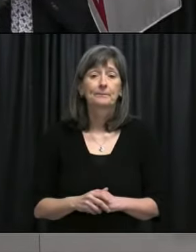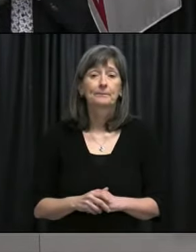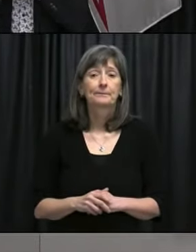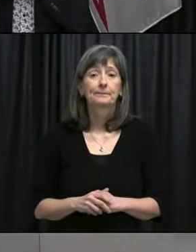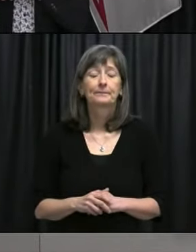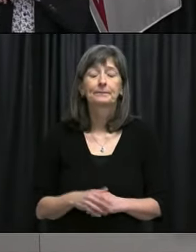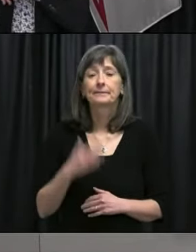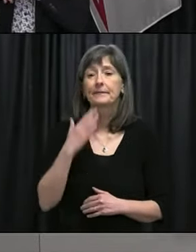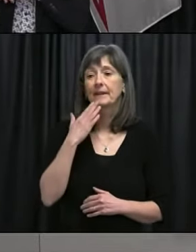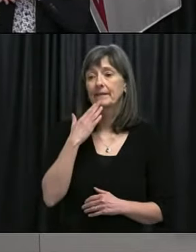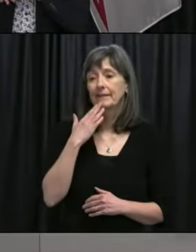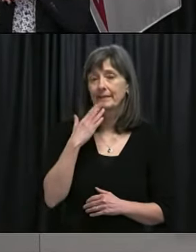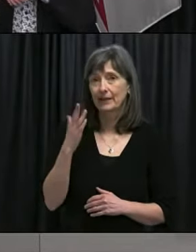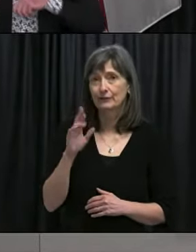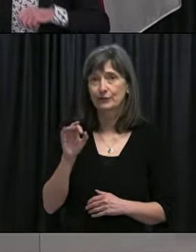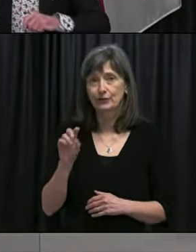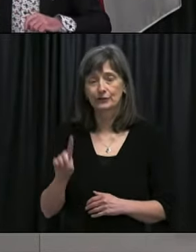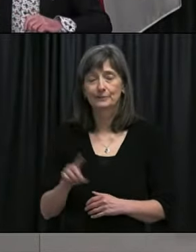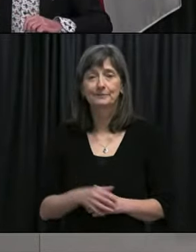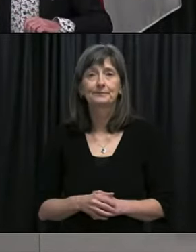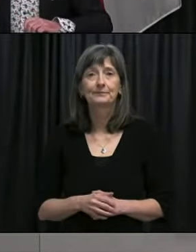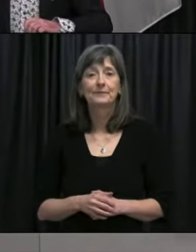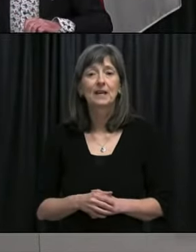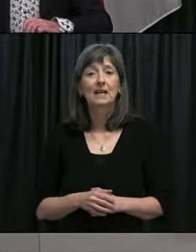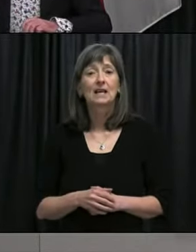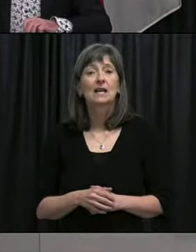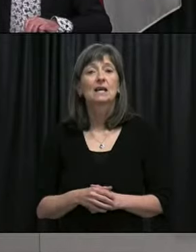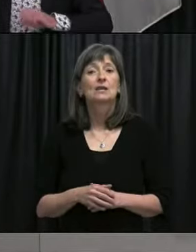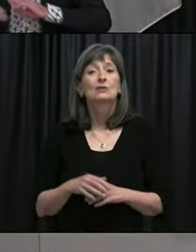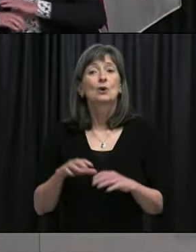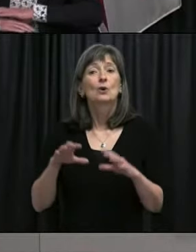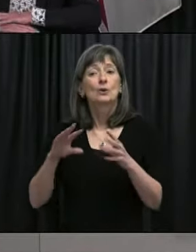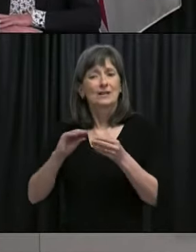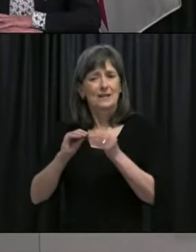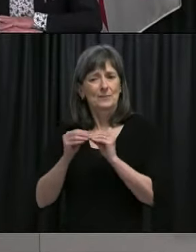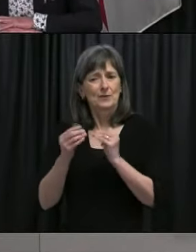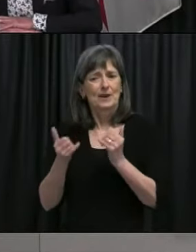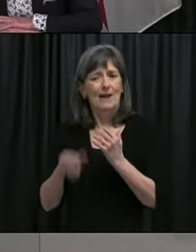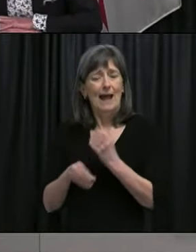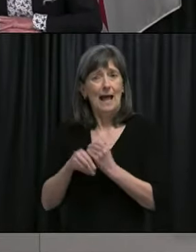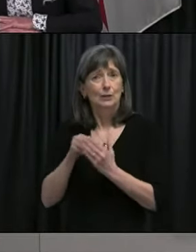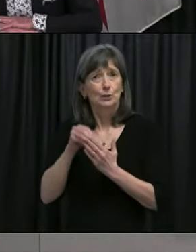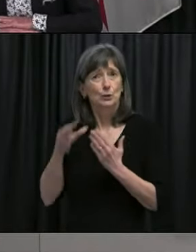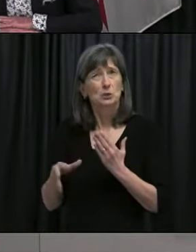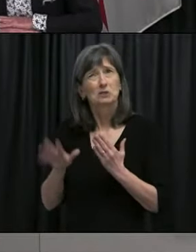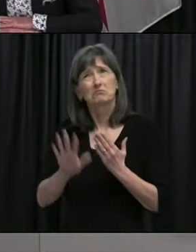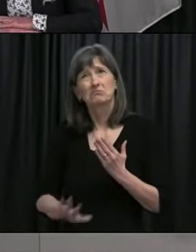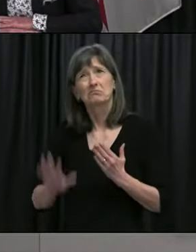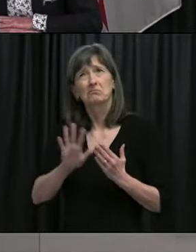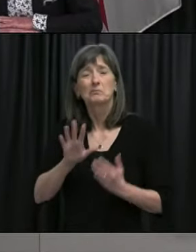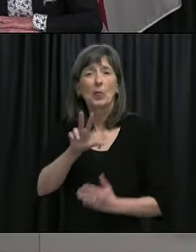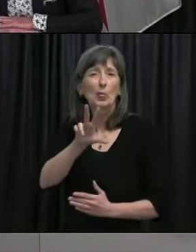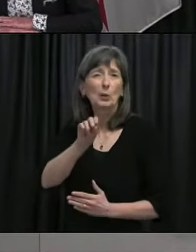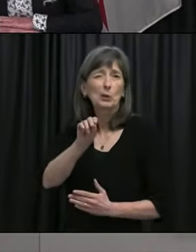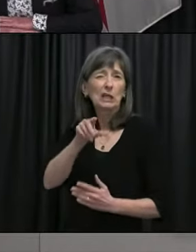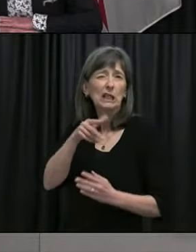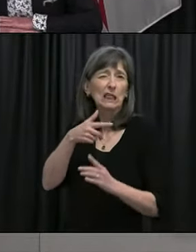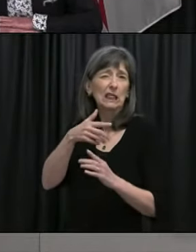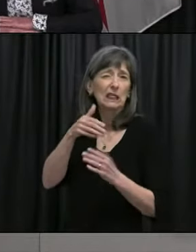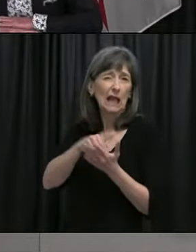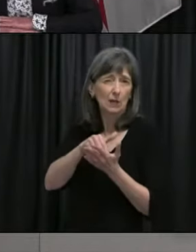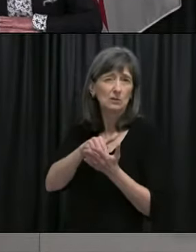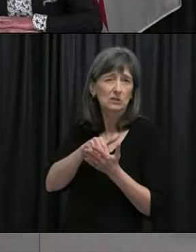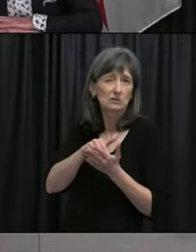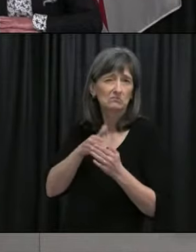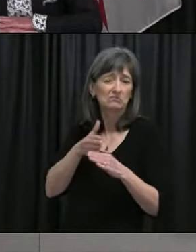Thank you very much, Richard. The number that we think we're dealing with is somewhere just over around 30,000. If you